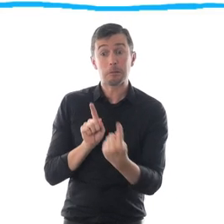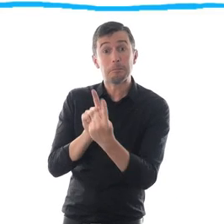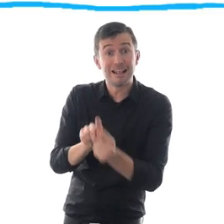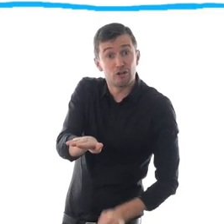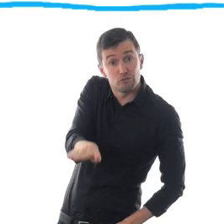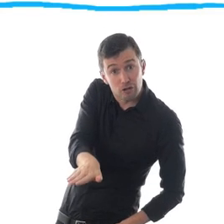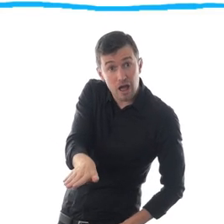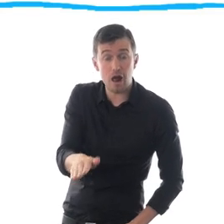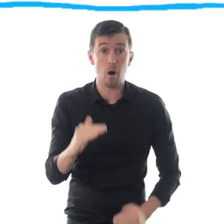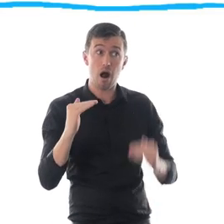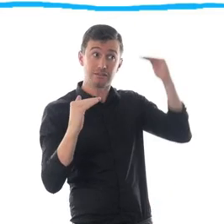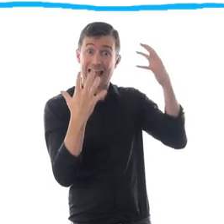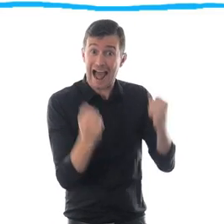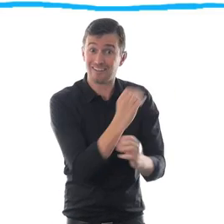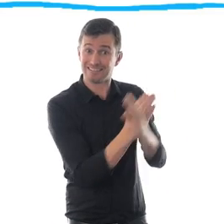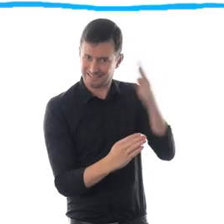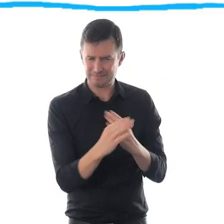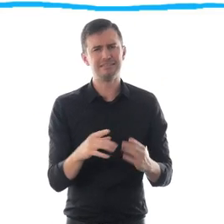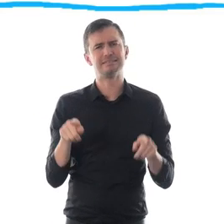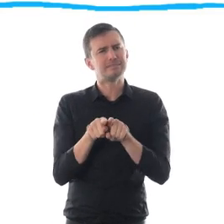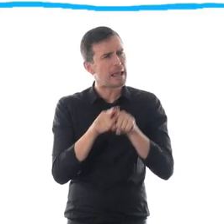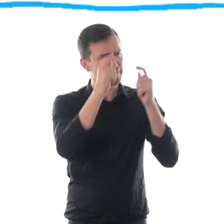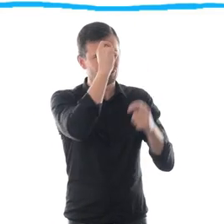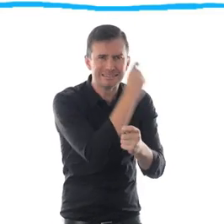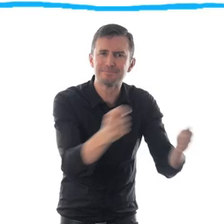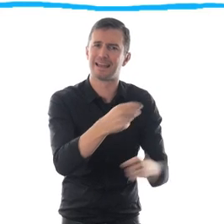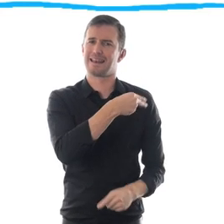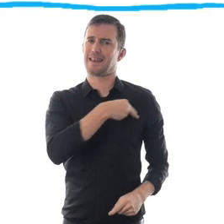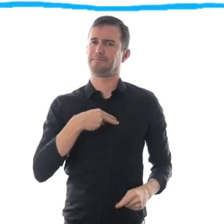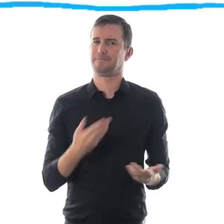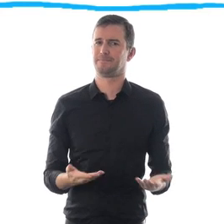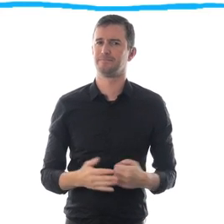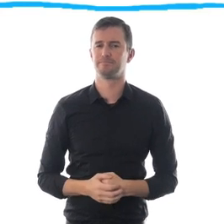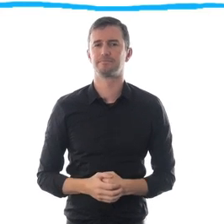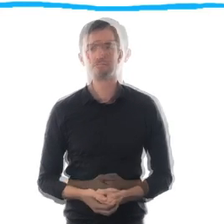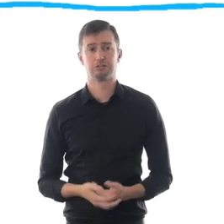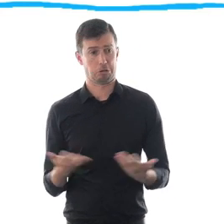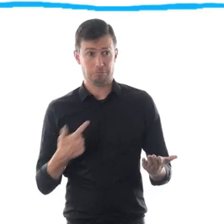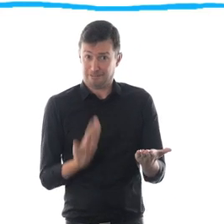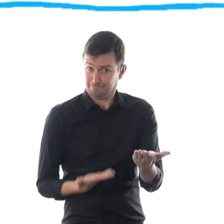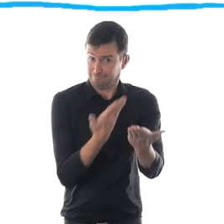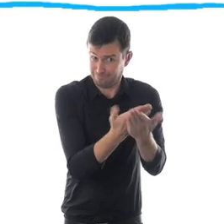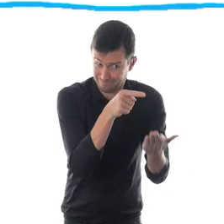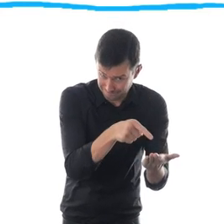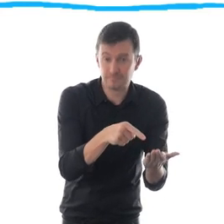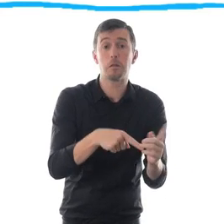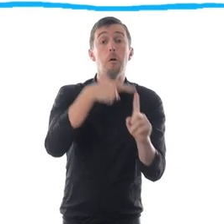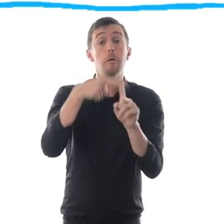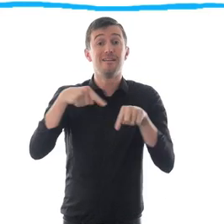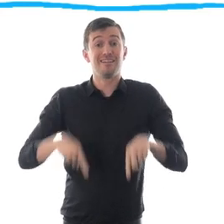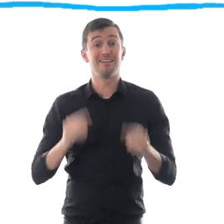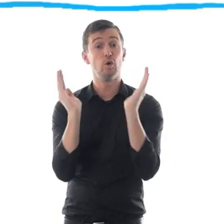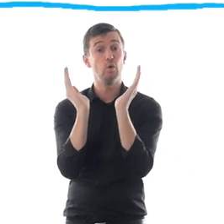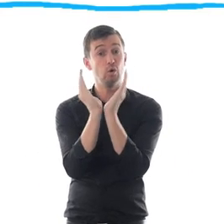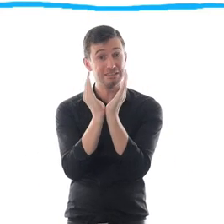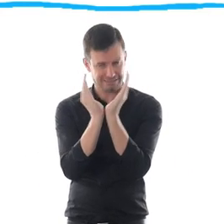same. Besides that very obvious recommendation, UNICEF uses person-first language, which is the international